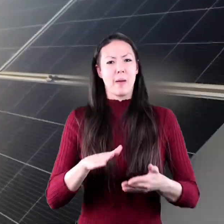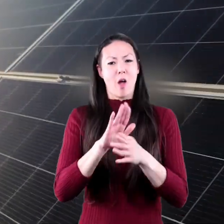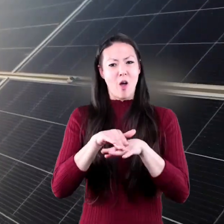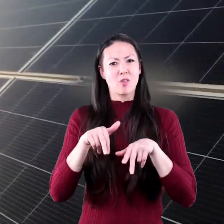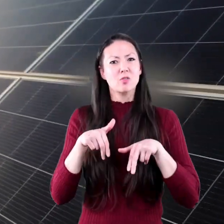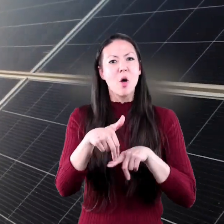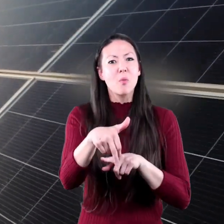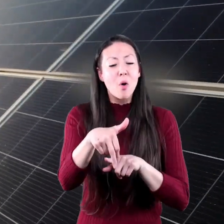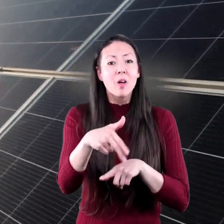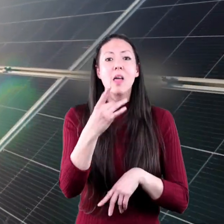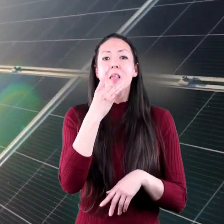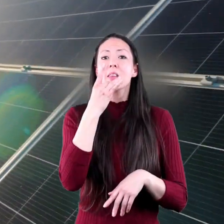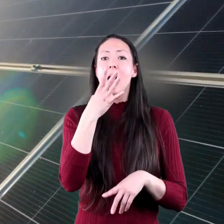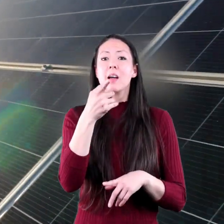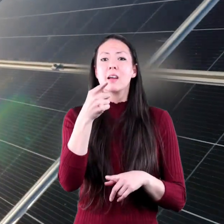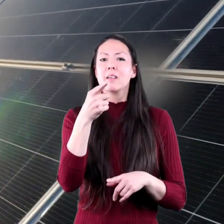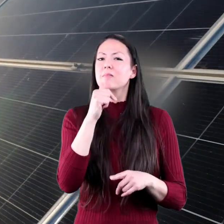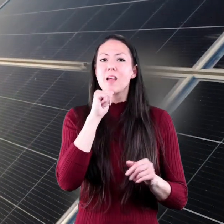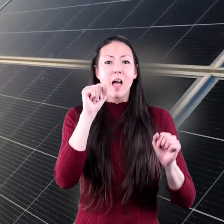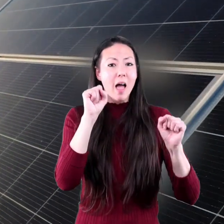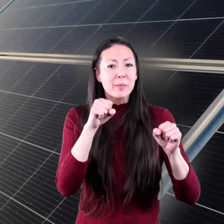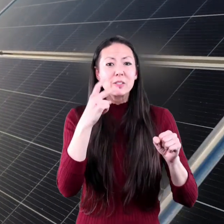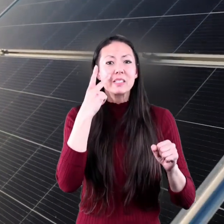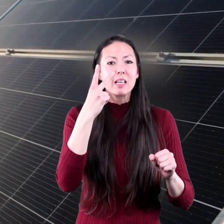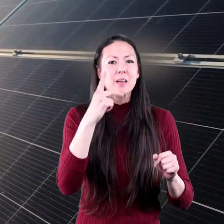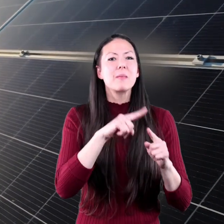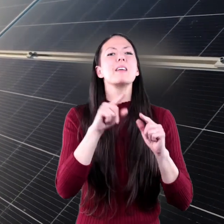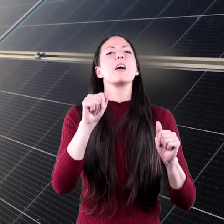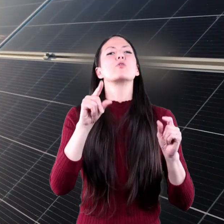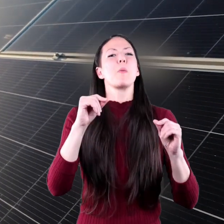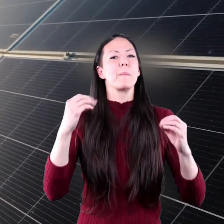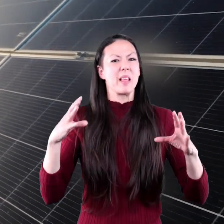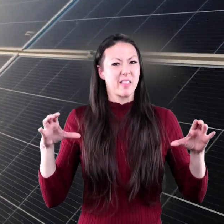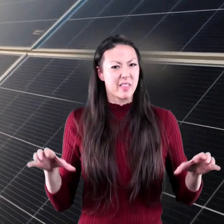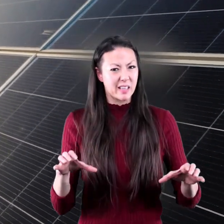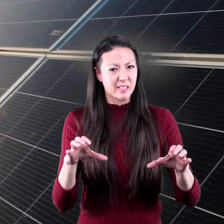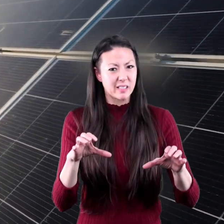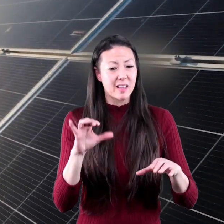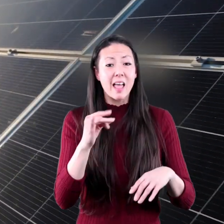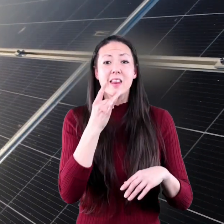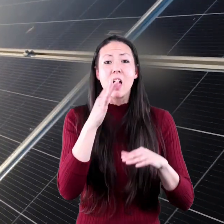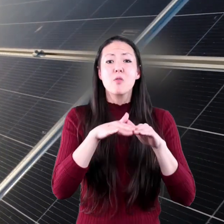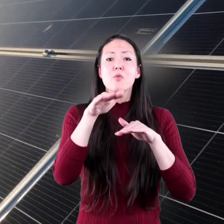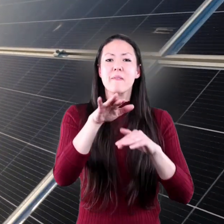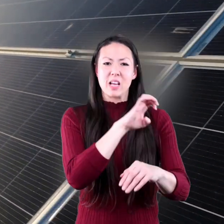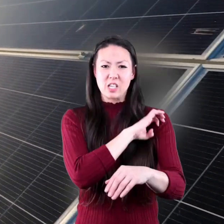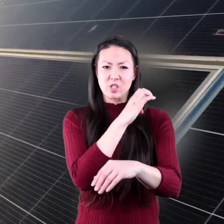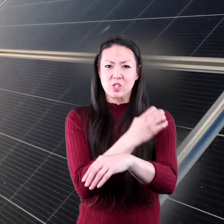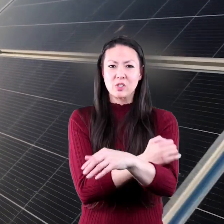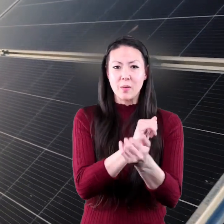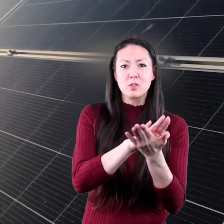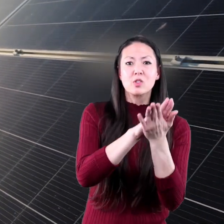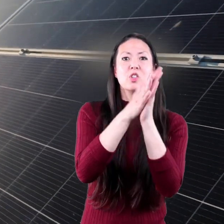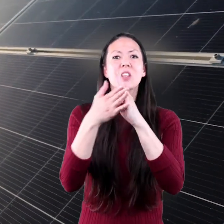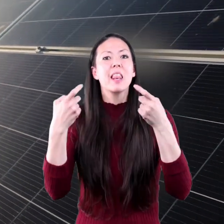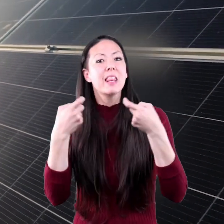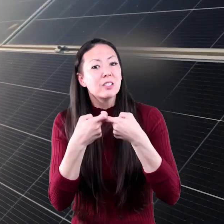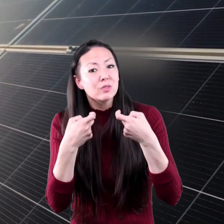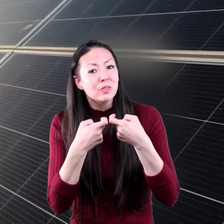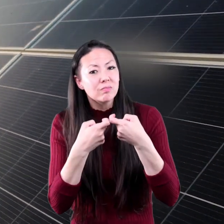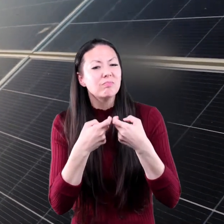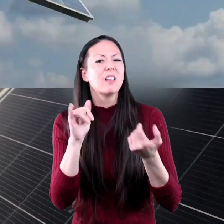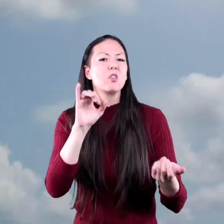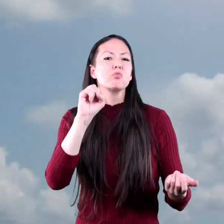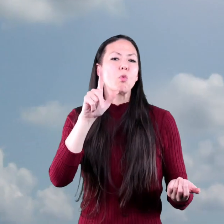Light enables us to not only see but do many things. Light waves or energy from the sun can be turned into electricity,